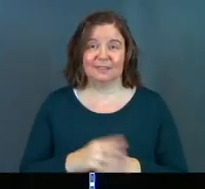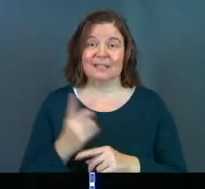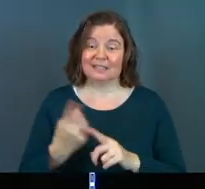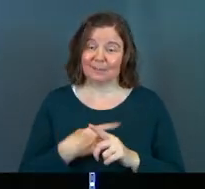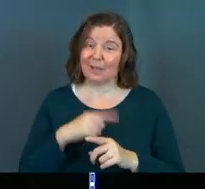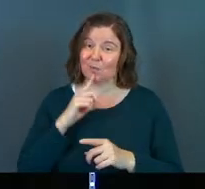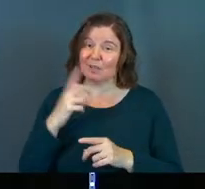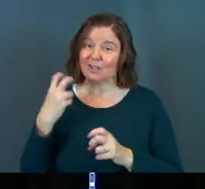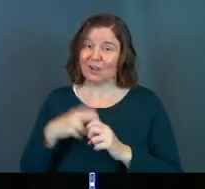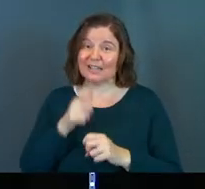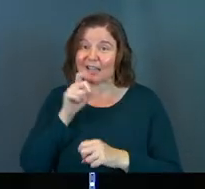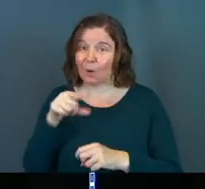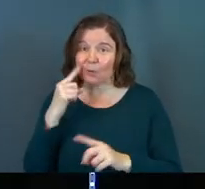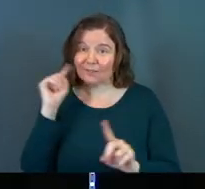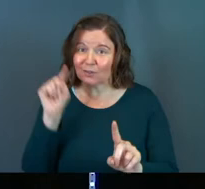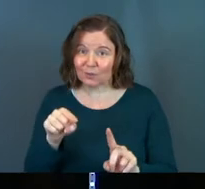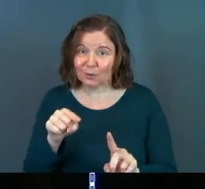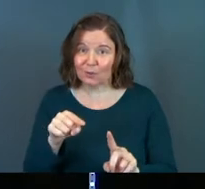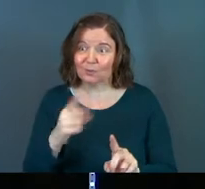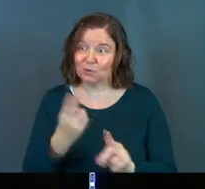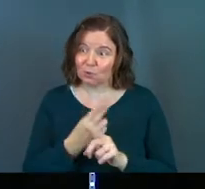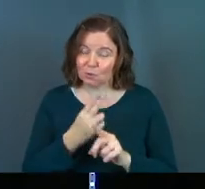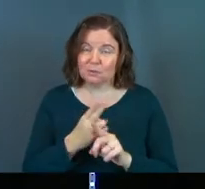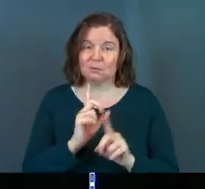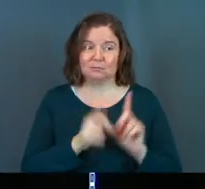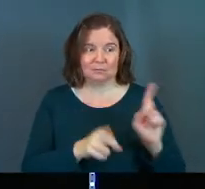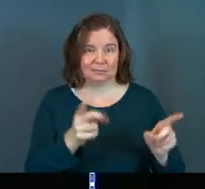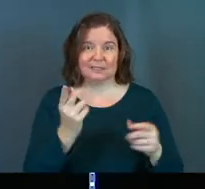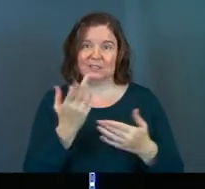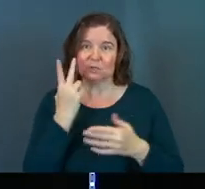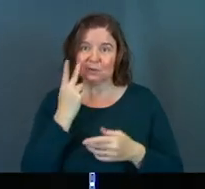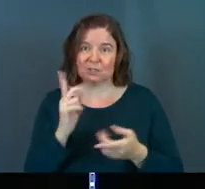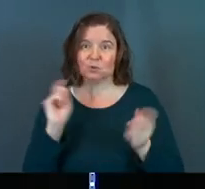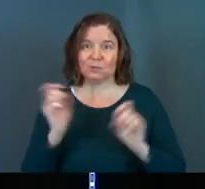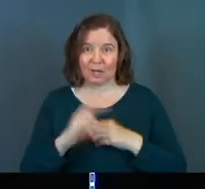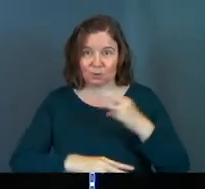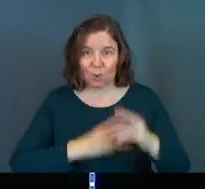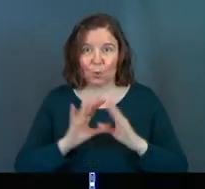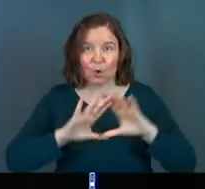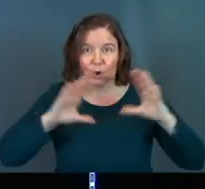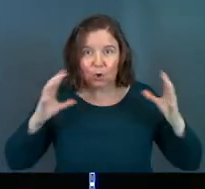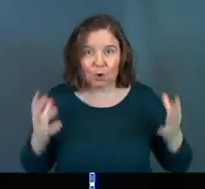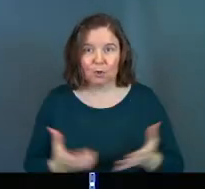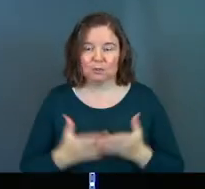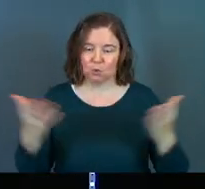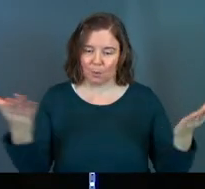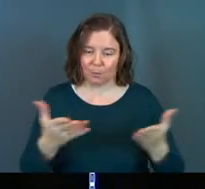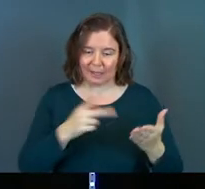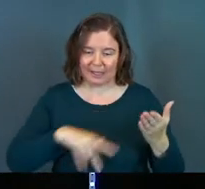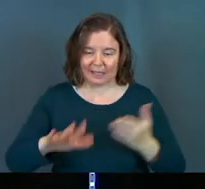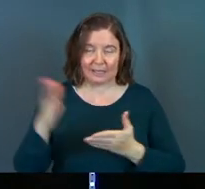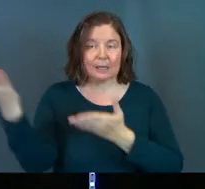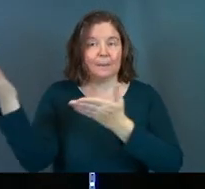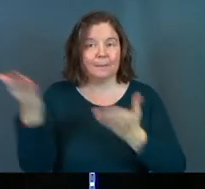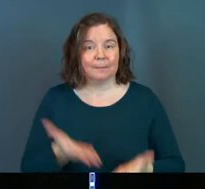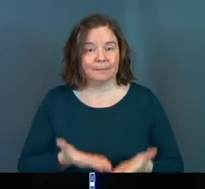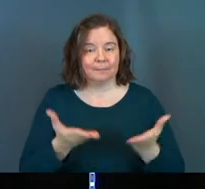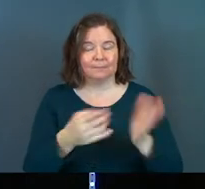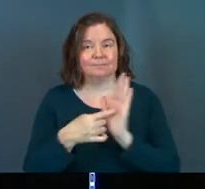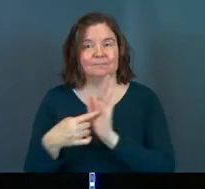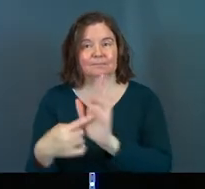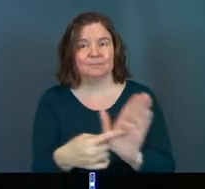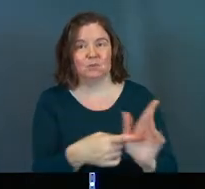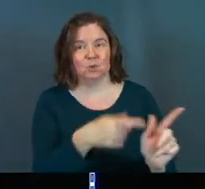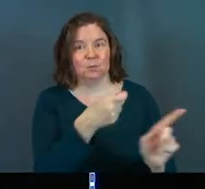Sometimes that's real hard. It's not just for you. God wants to see you change the world. God has called you to bring the kingdom here to make a